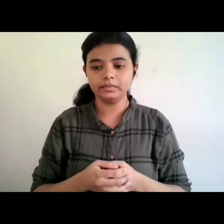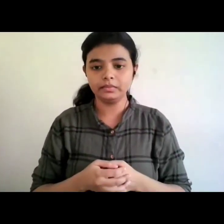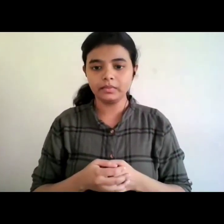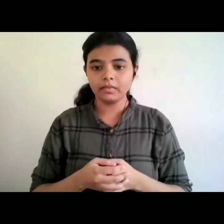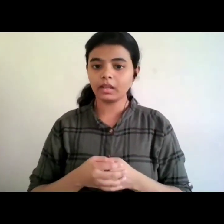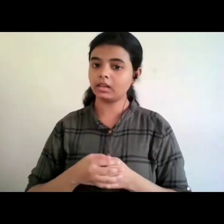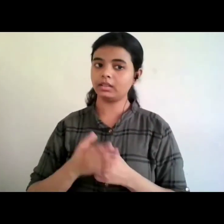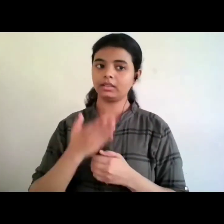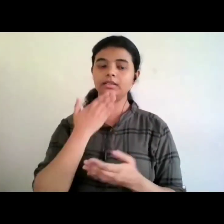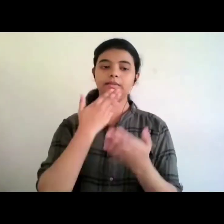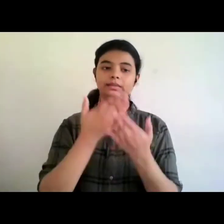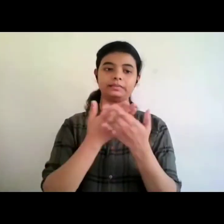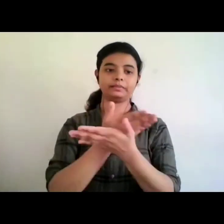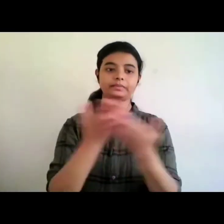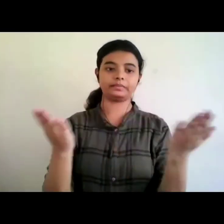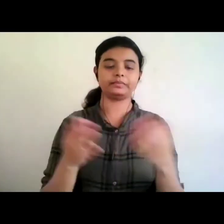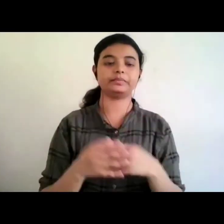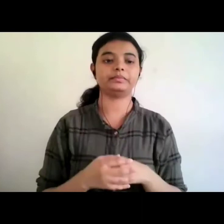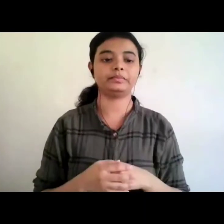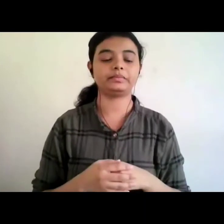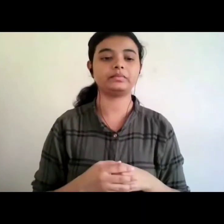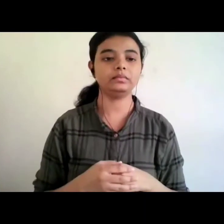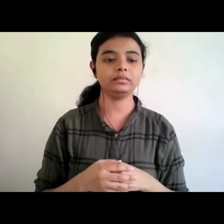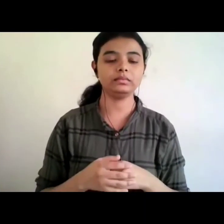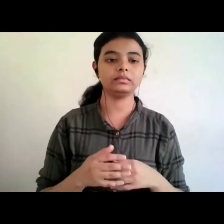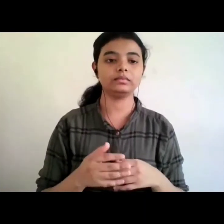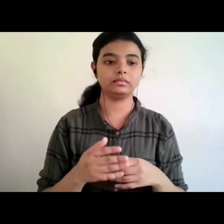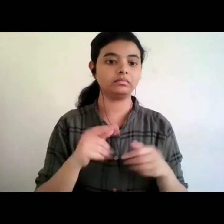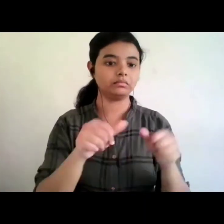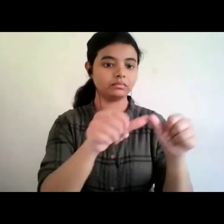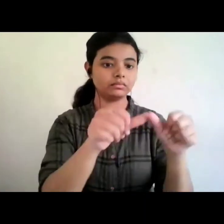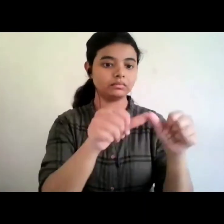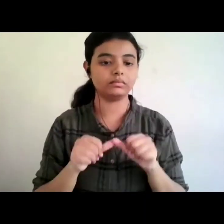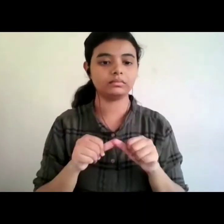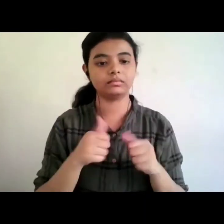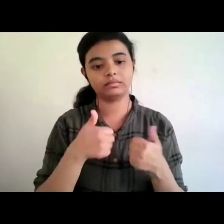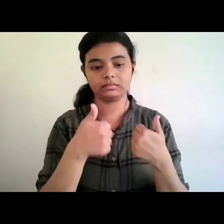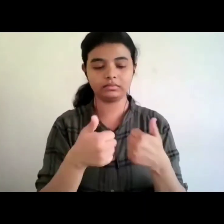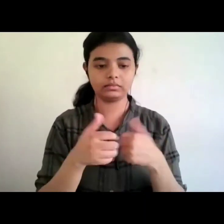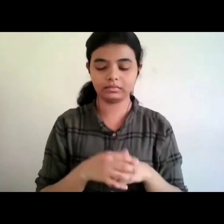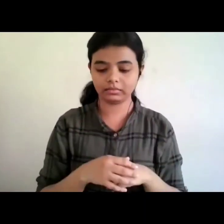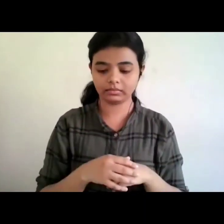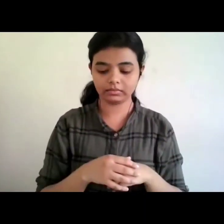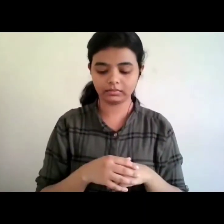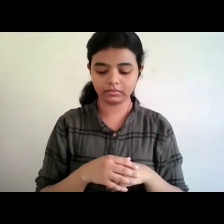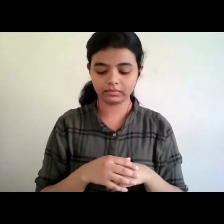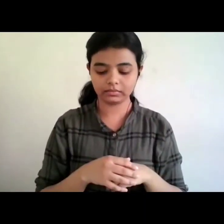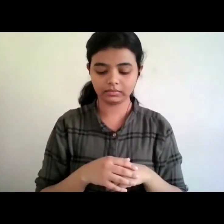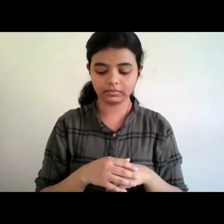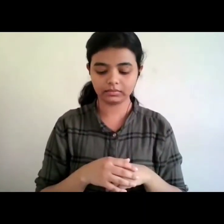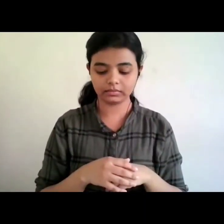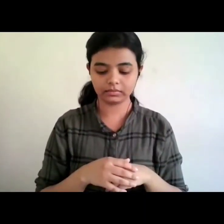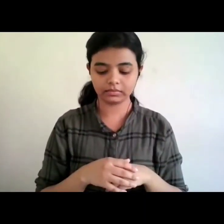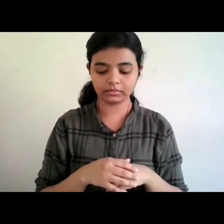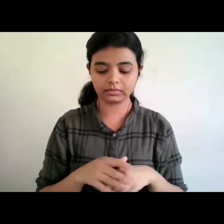thank you sir uh for this um answer center i just want to uh just with you say the same thing